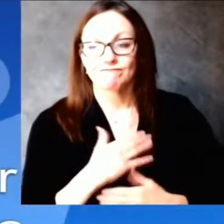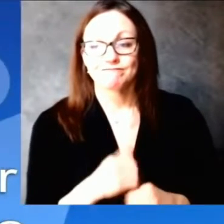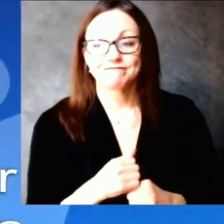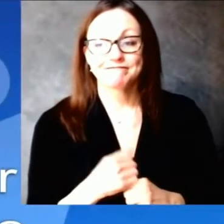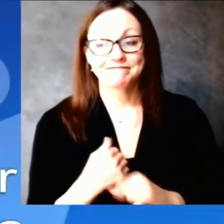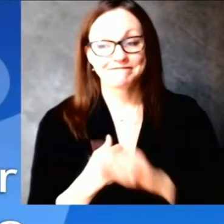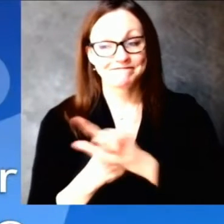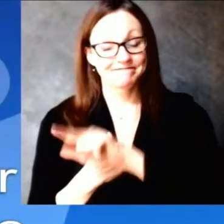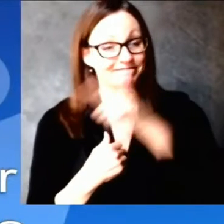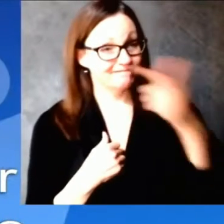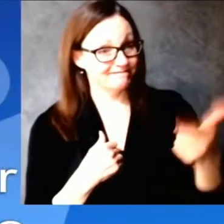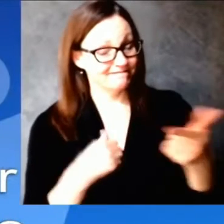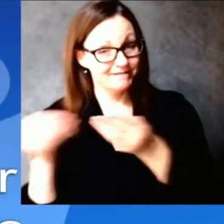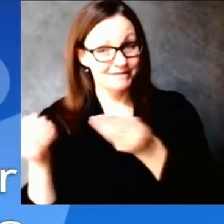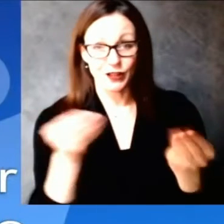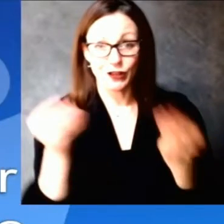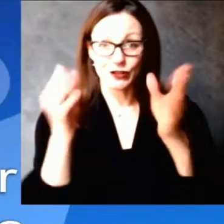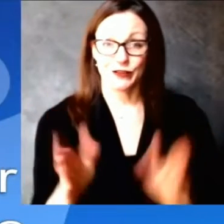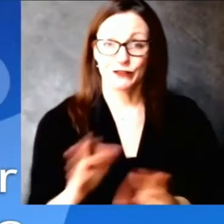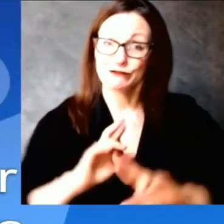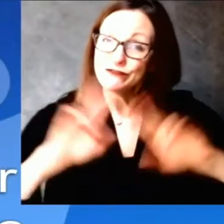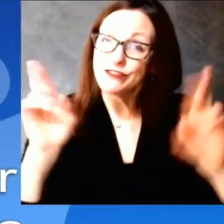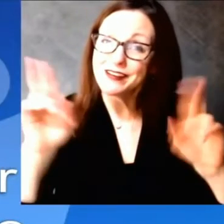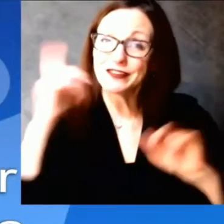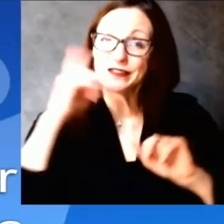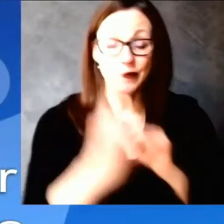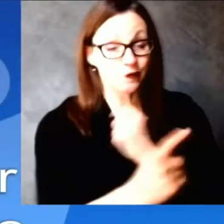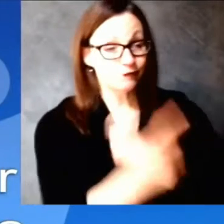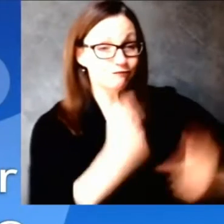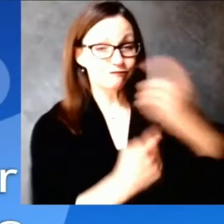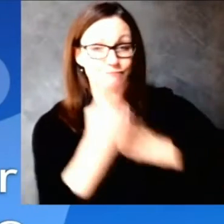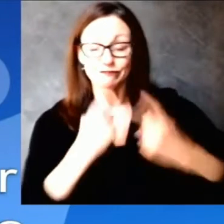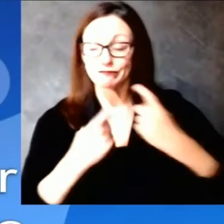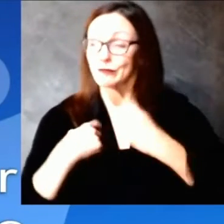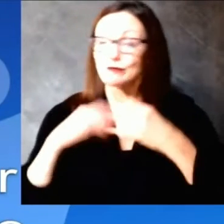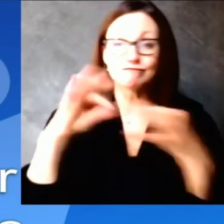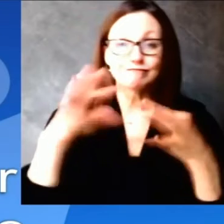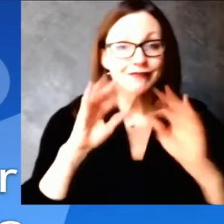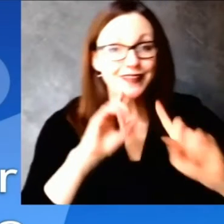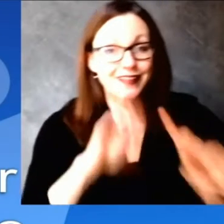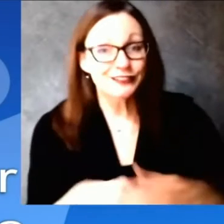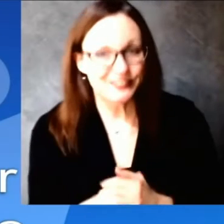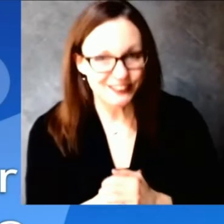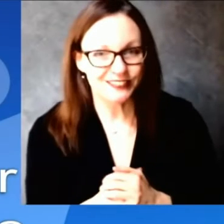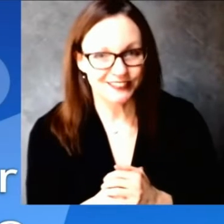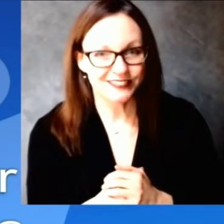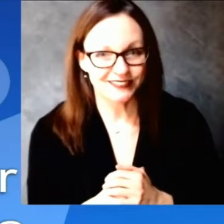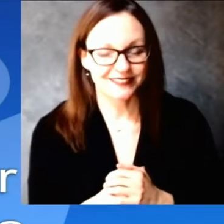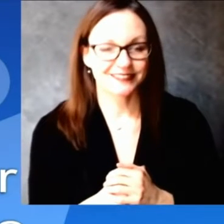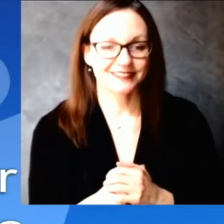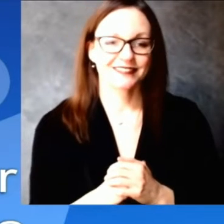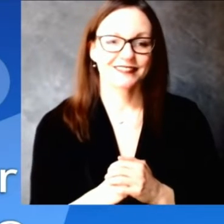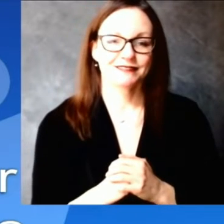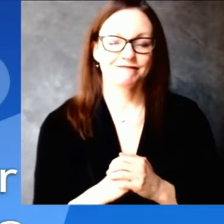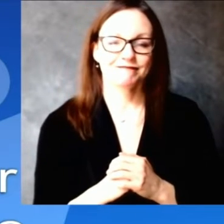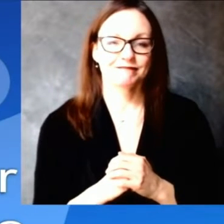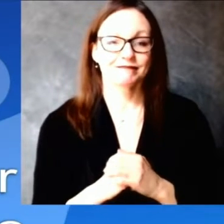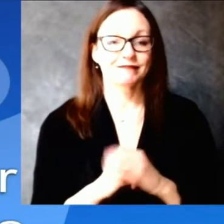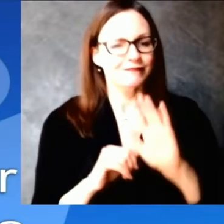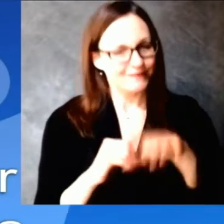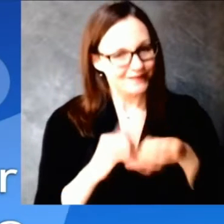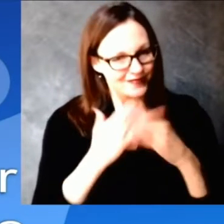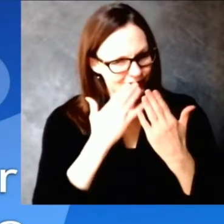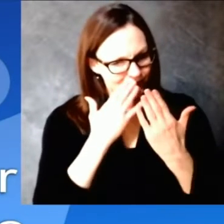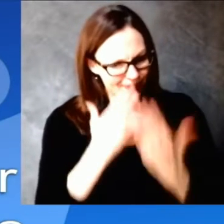Thank you, and we will now take your questions and a reminder to maintain audio quality. Please remain muted until it's time to ask your